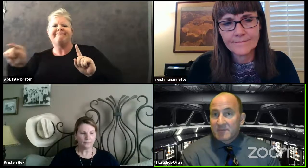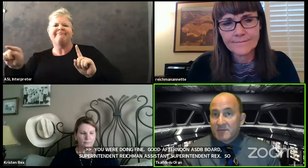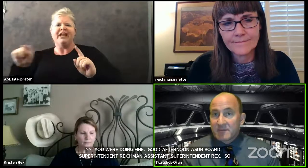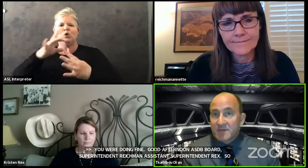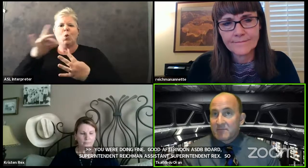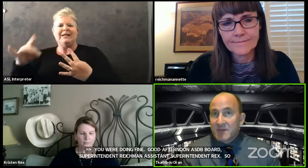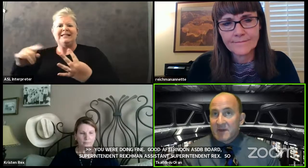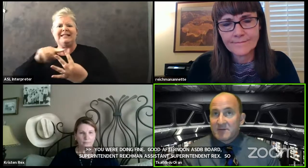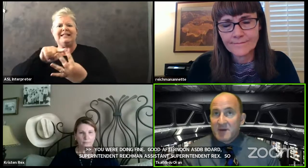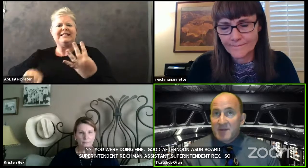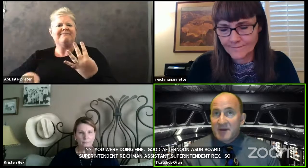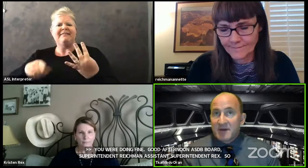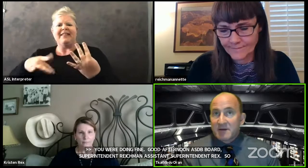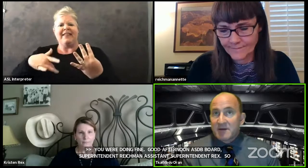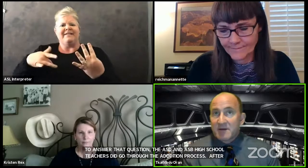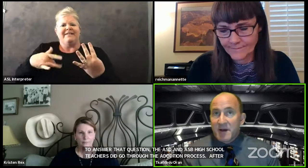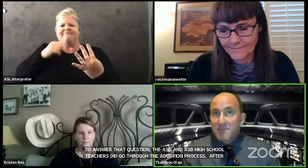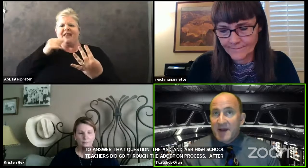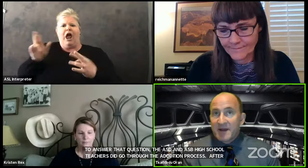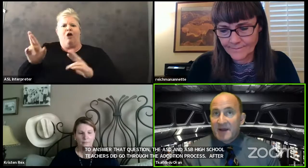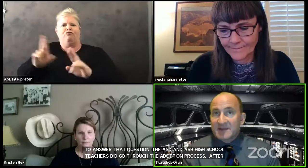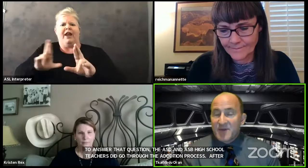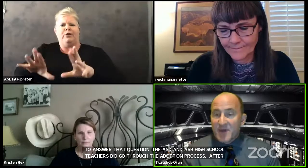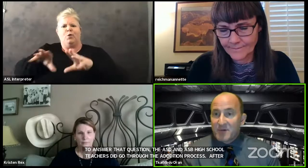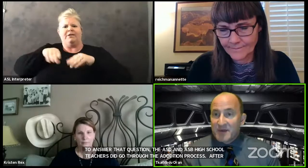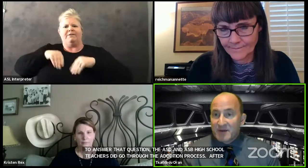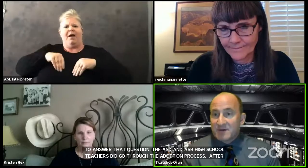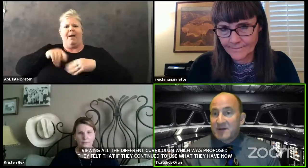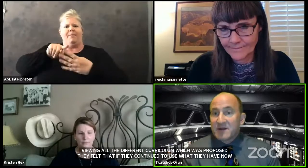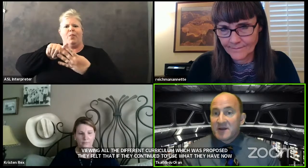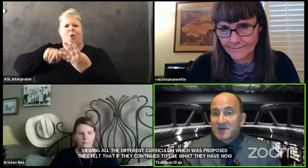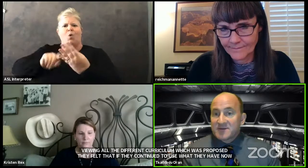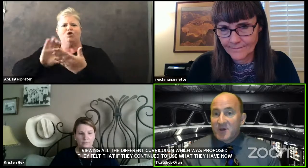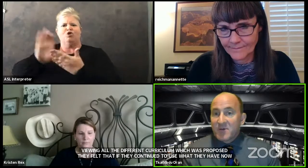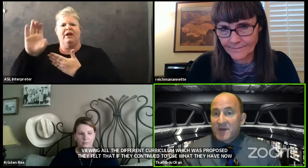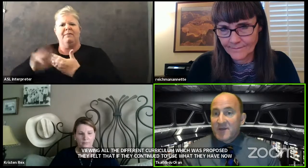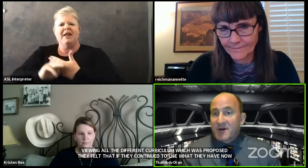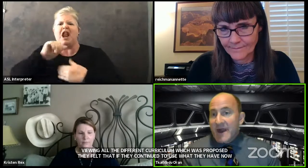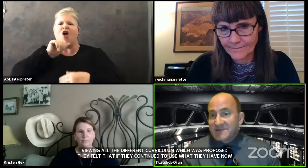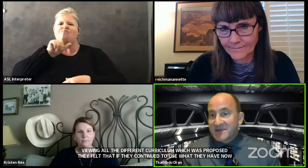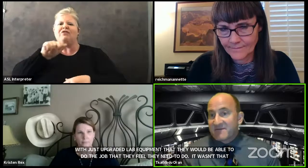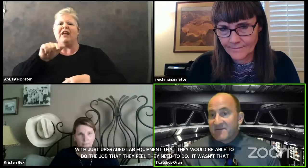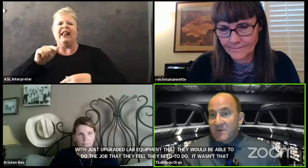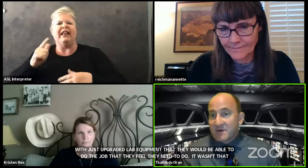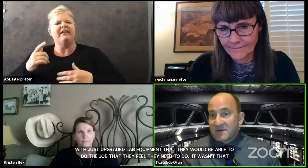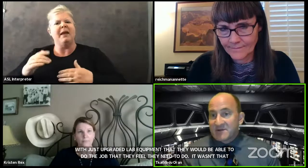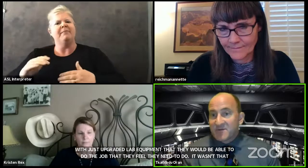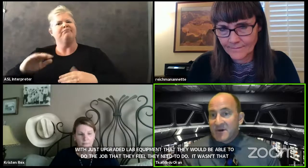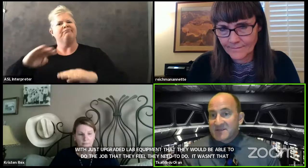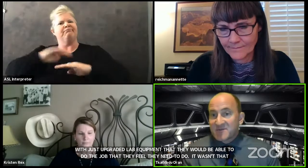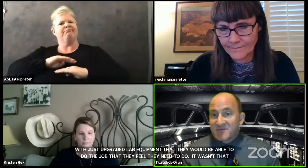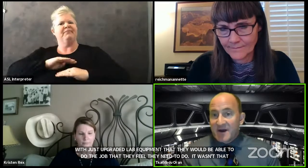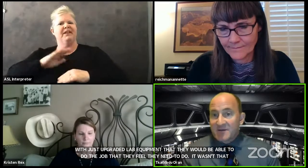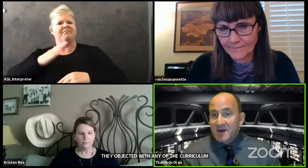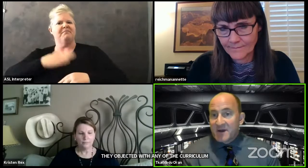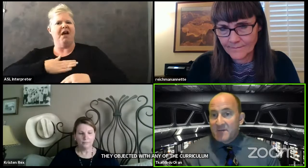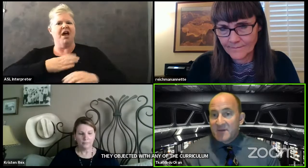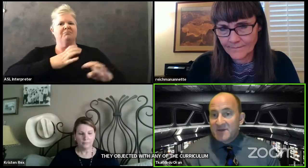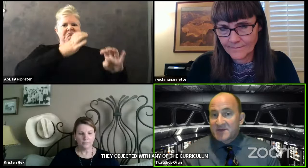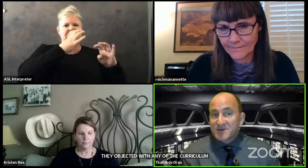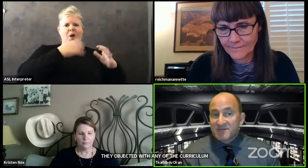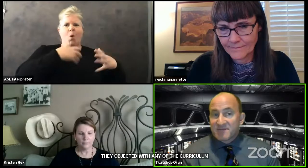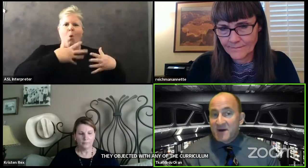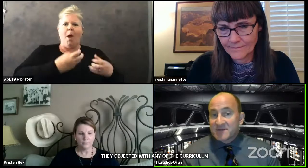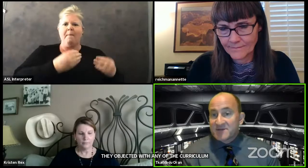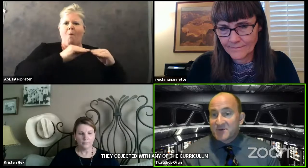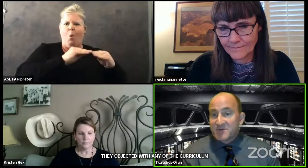nothing uh met i guess their rigor so what they're asking for is for us to provide them